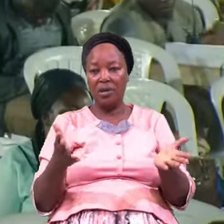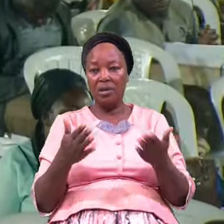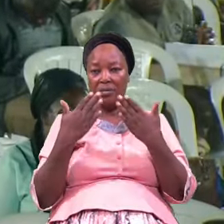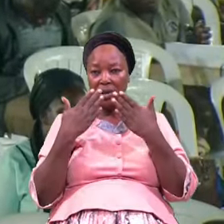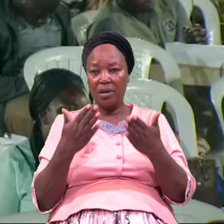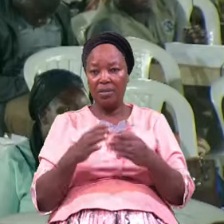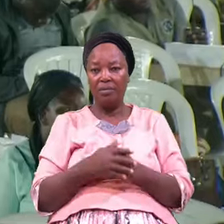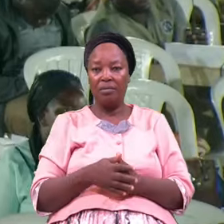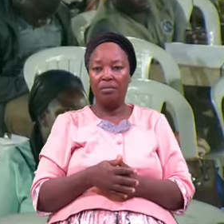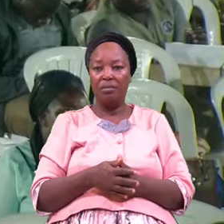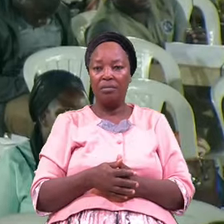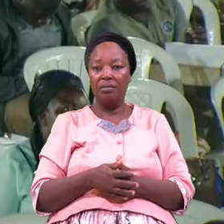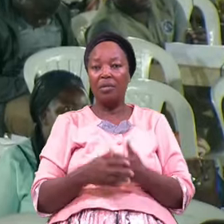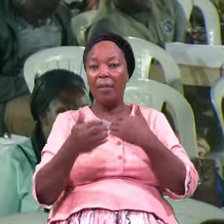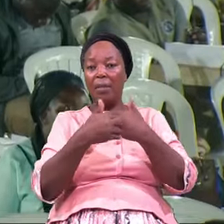Yes At The Back There